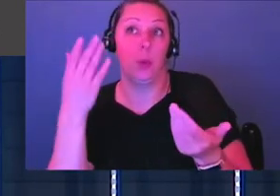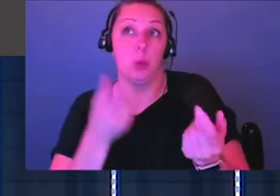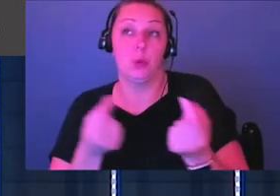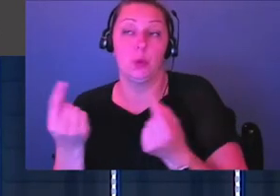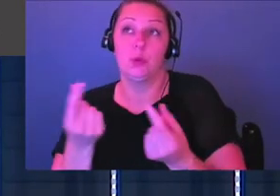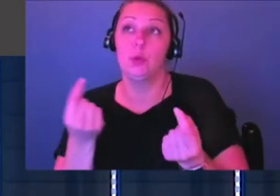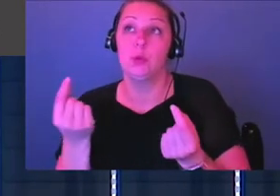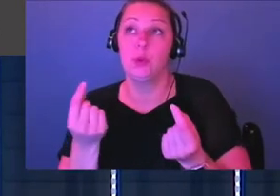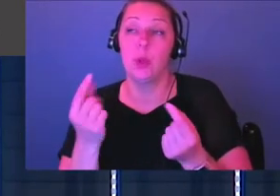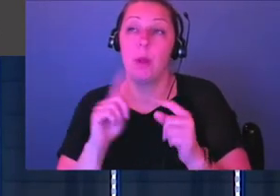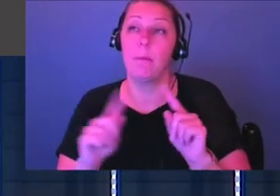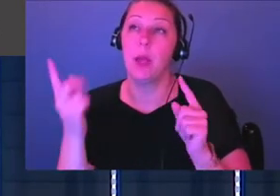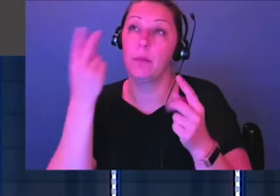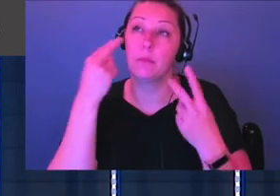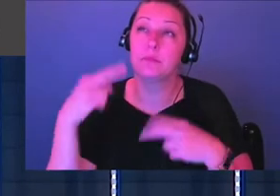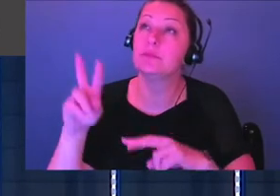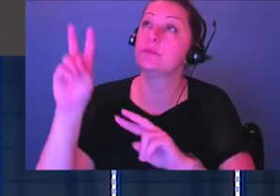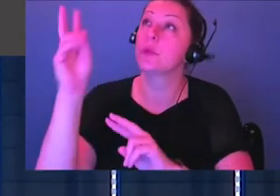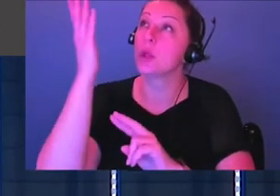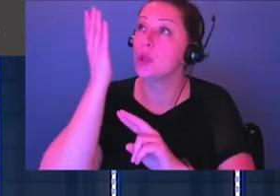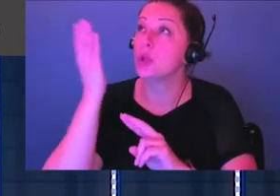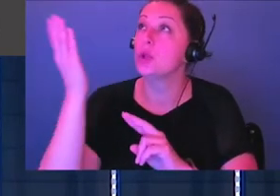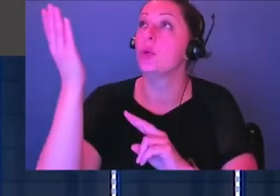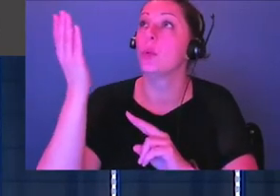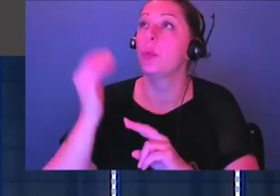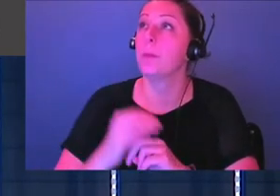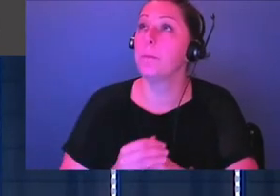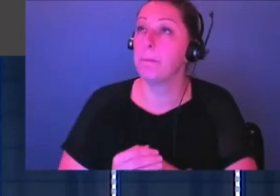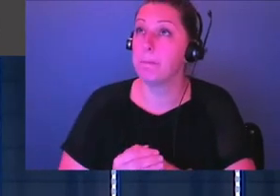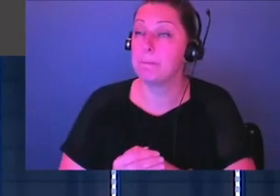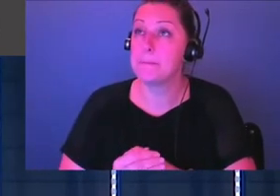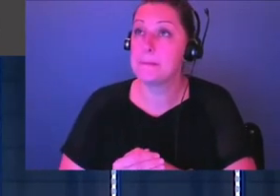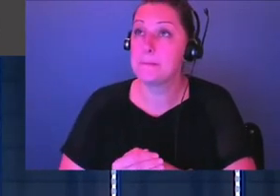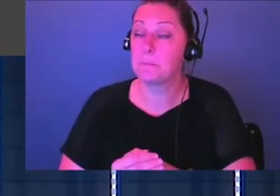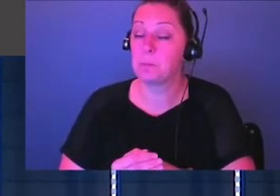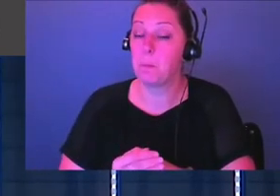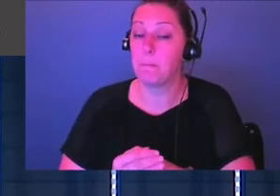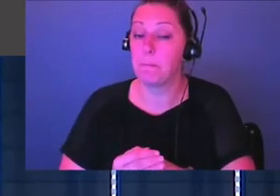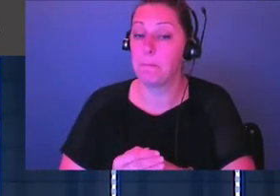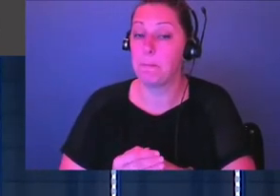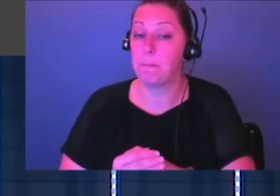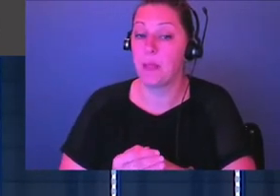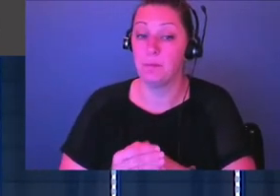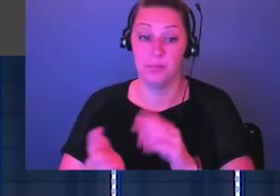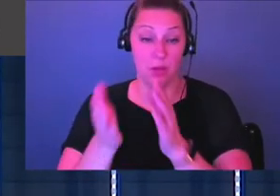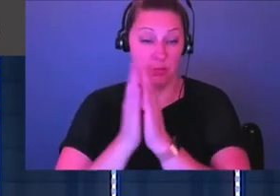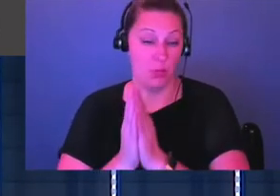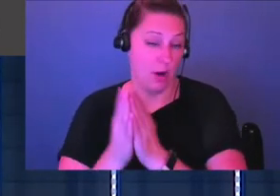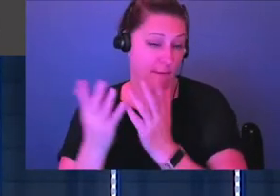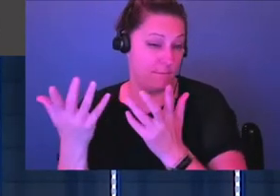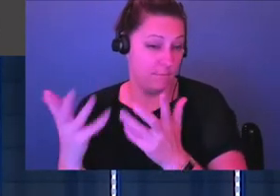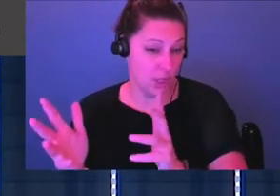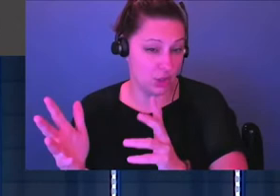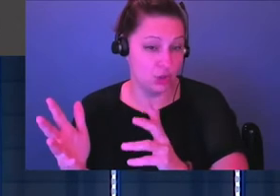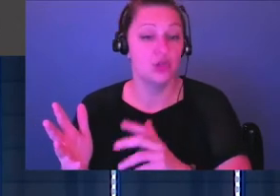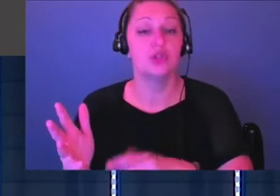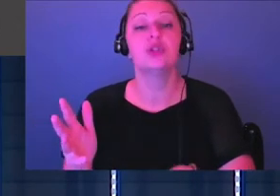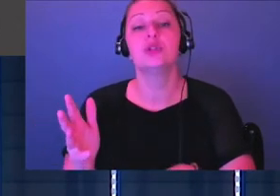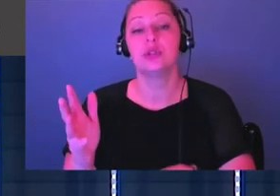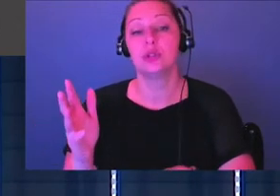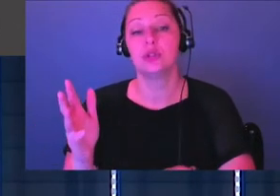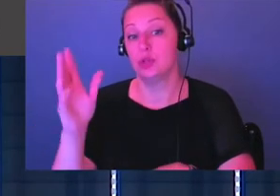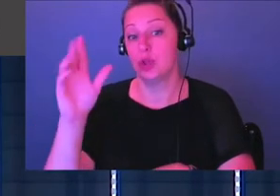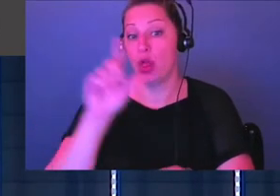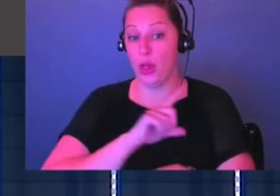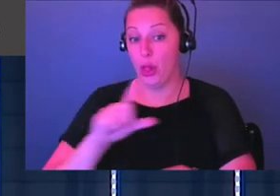do, God, but our eyes are on you. So after that prayer, the Spirit of the Lord actually